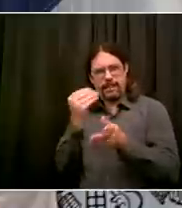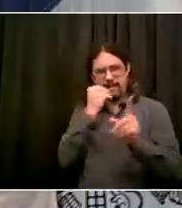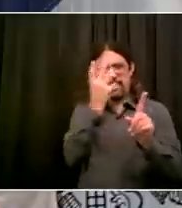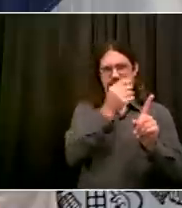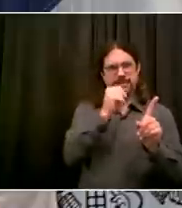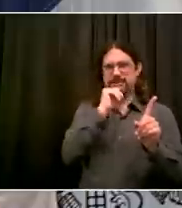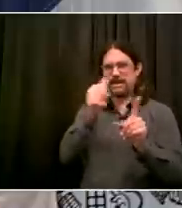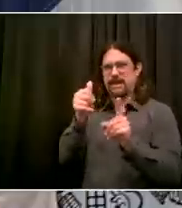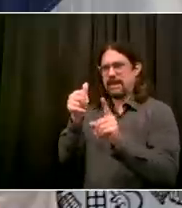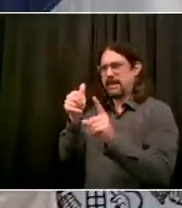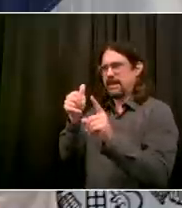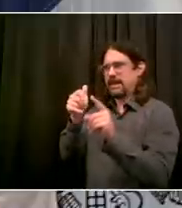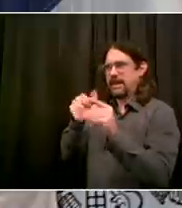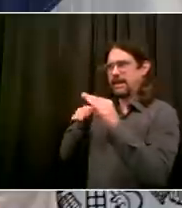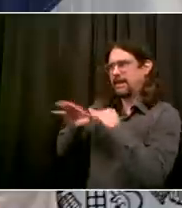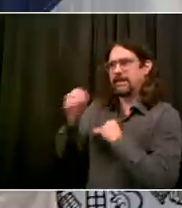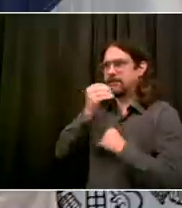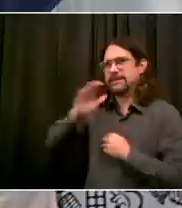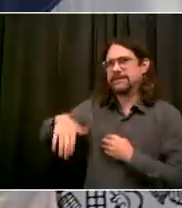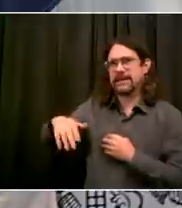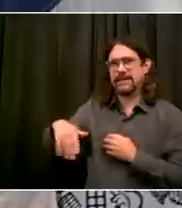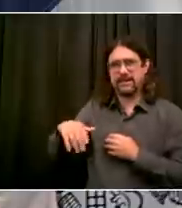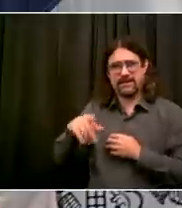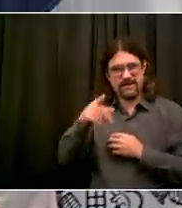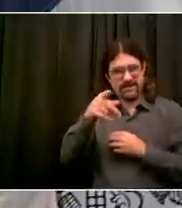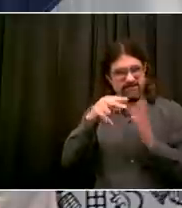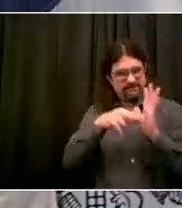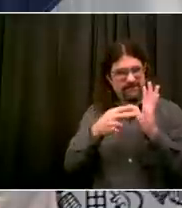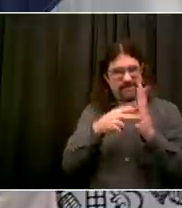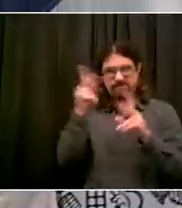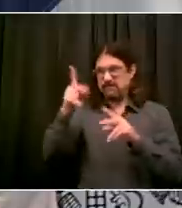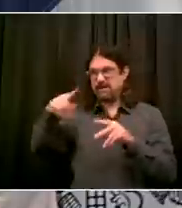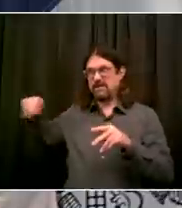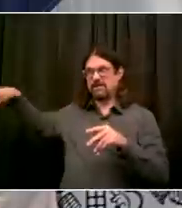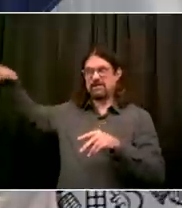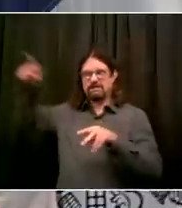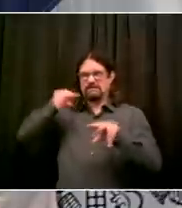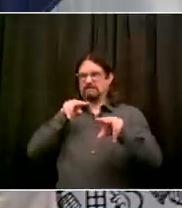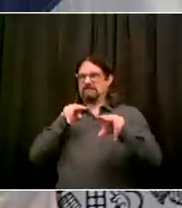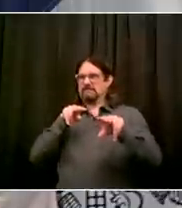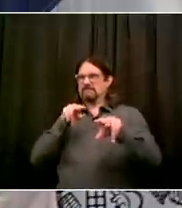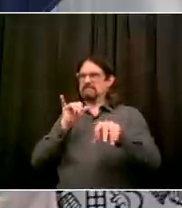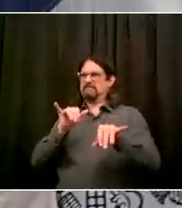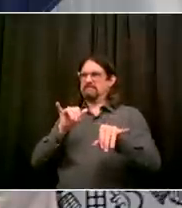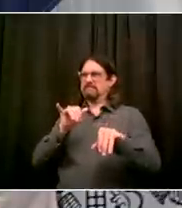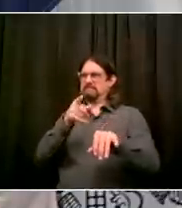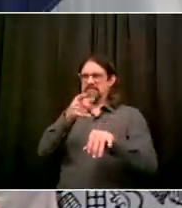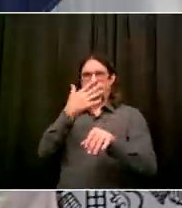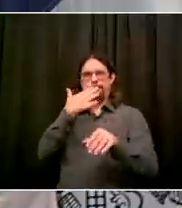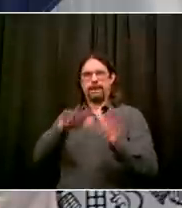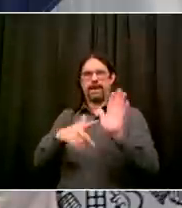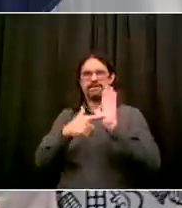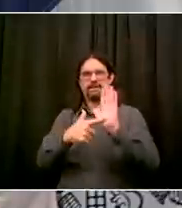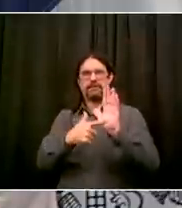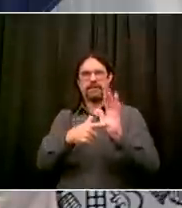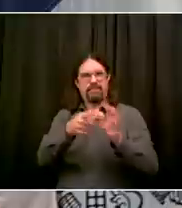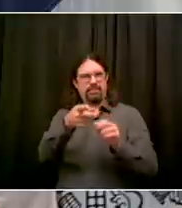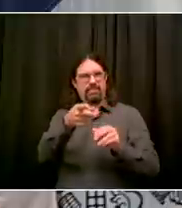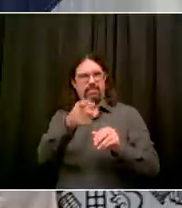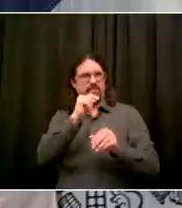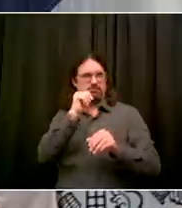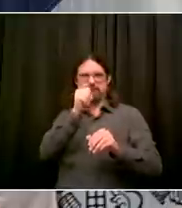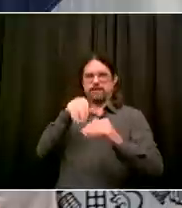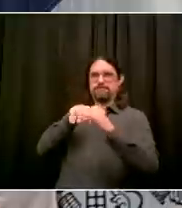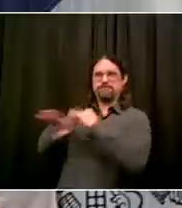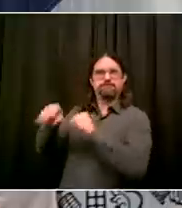it's available, I would always choose it. I think there's lots of people who are going to love the opportunity to dine indoors, and they'll have that